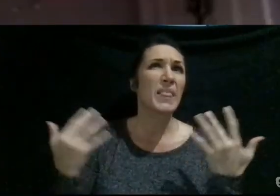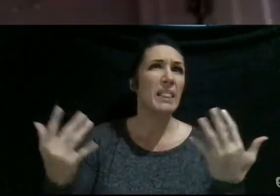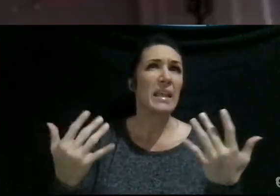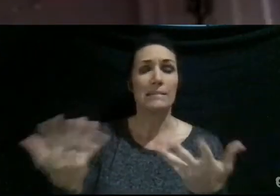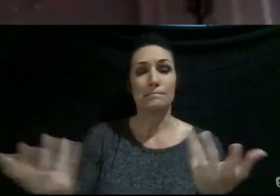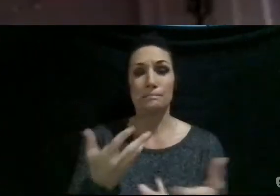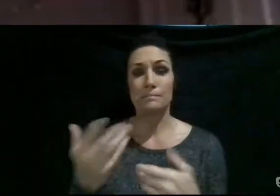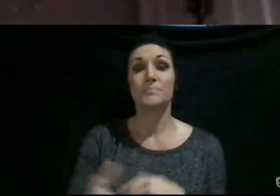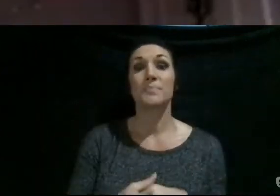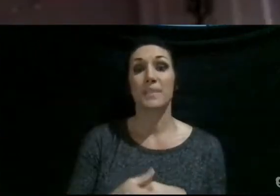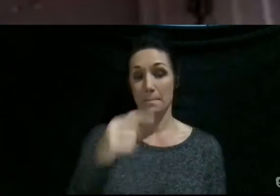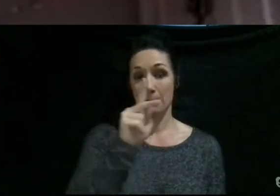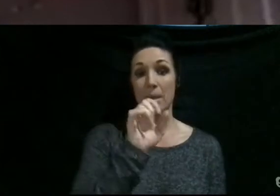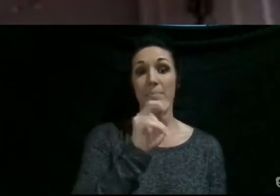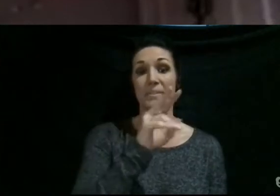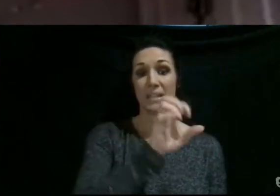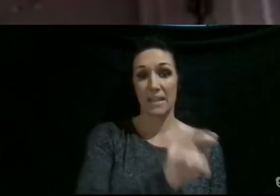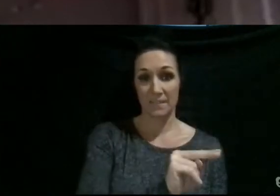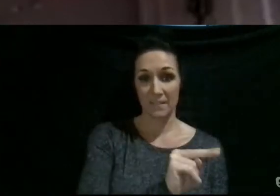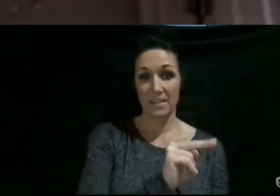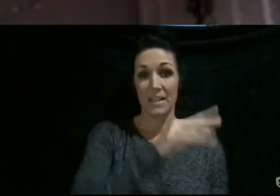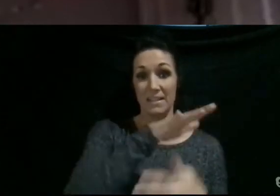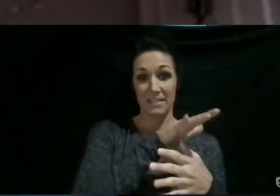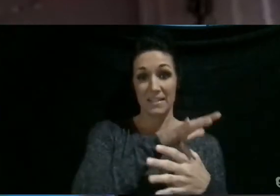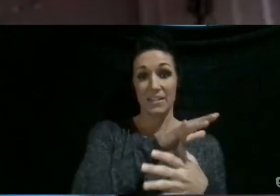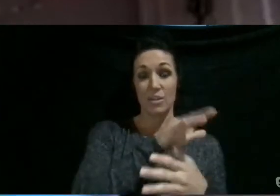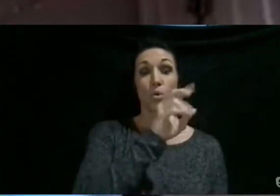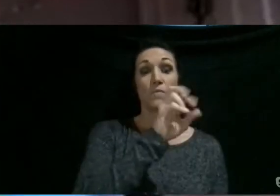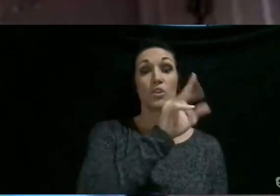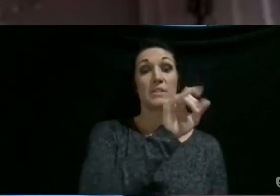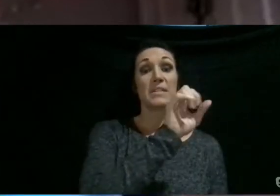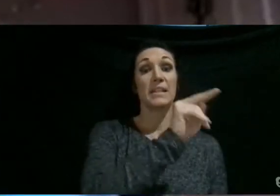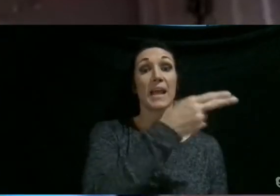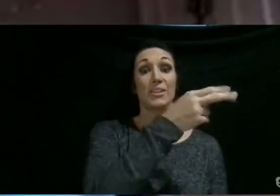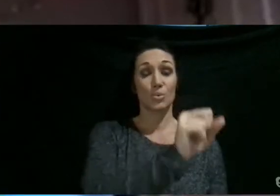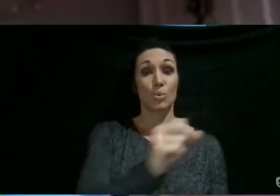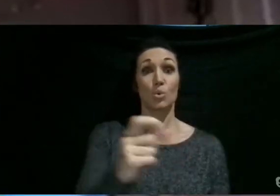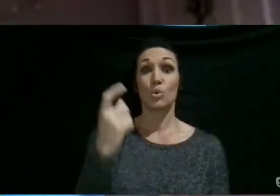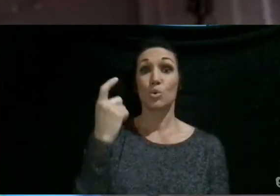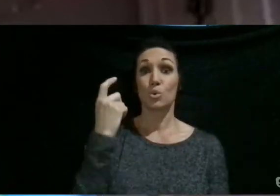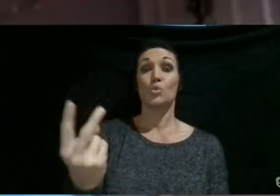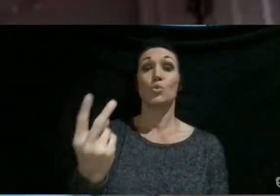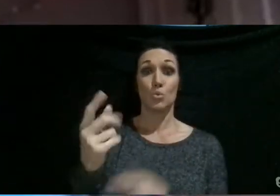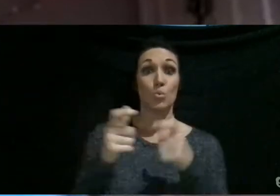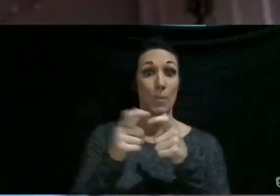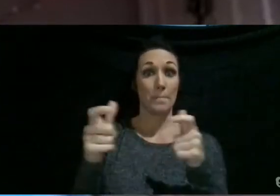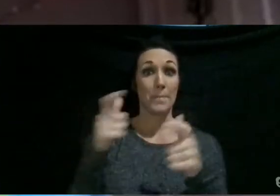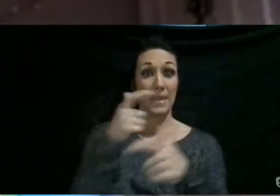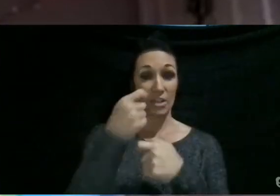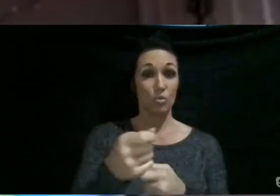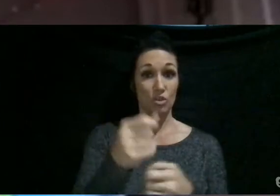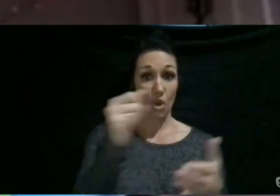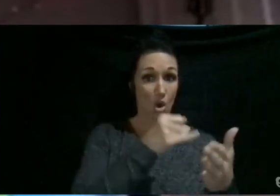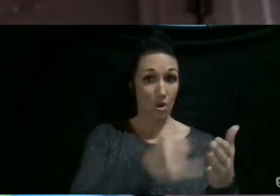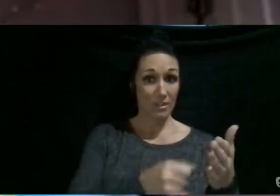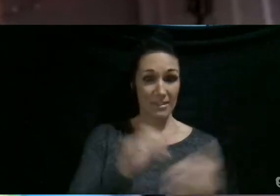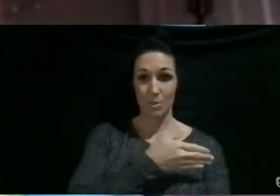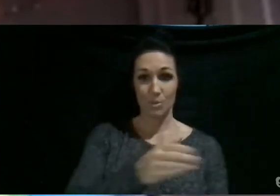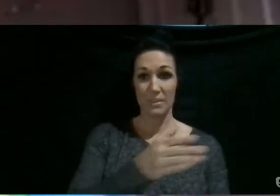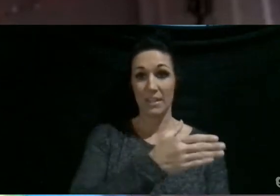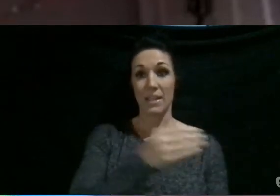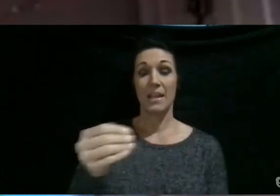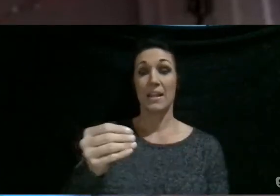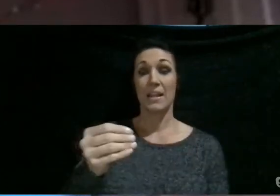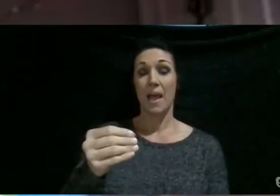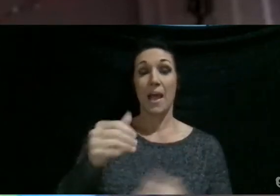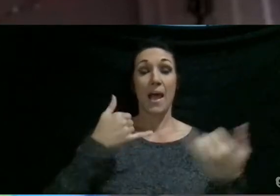Hi, I'm Kevin. I'm a senior at Overton High School, and two of my big interests are arts and music, and I play oboe and hope